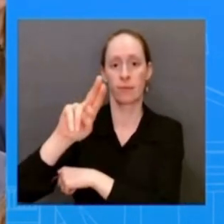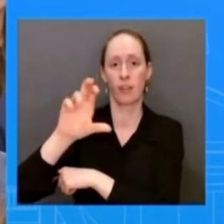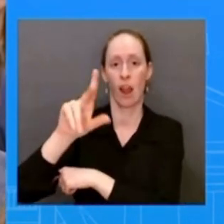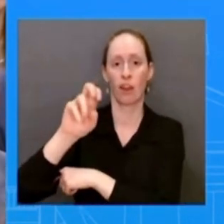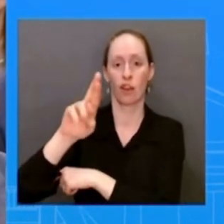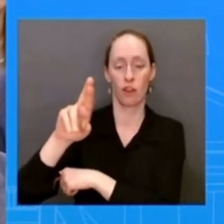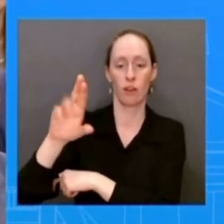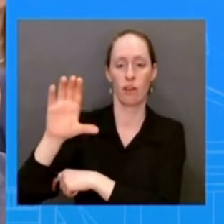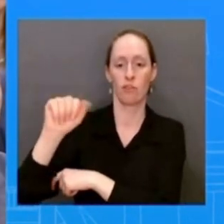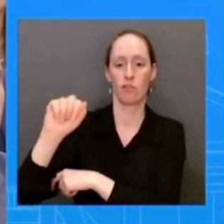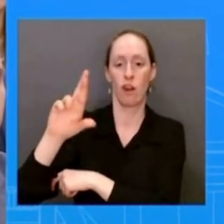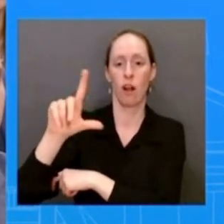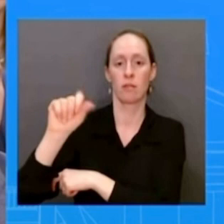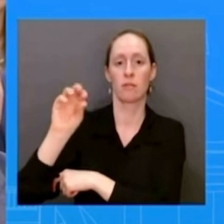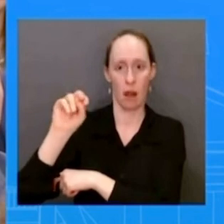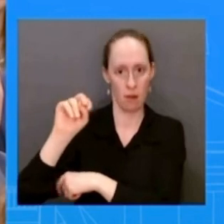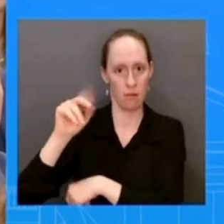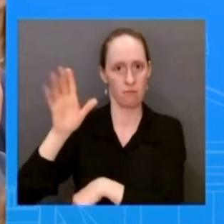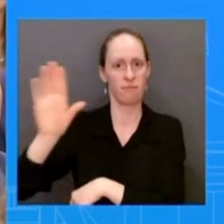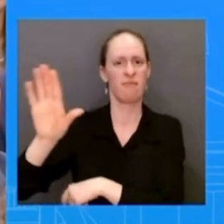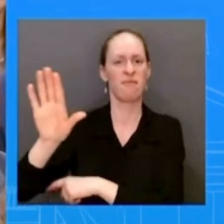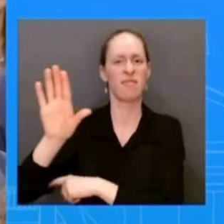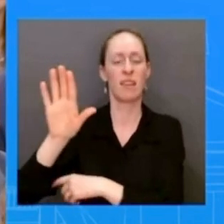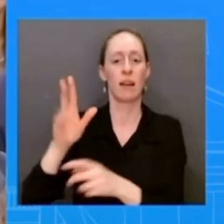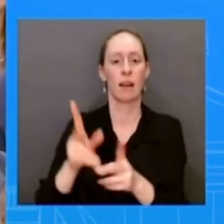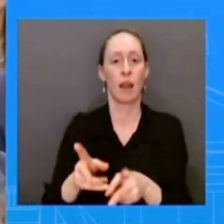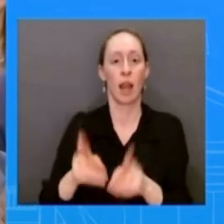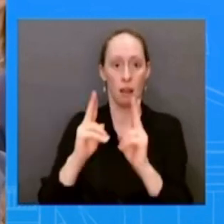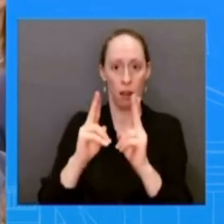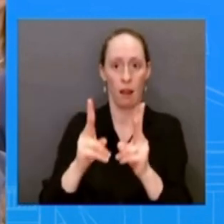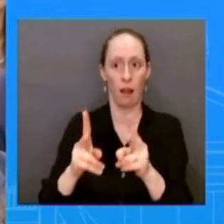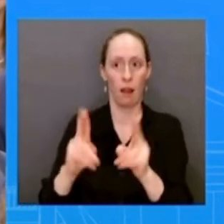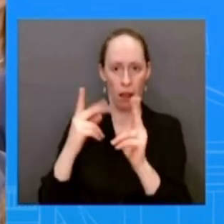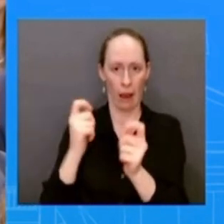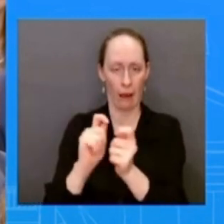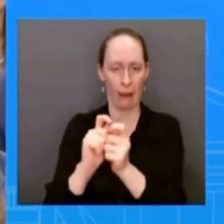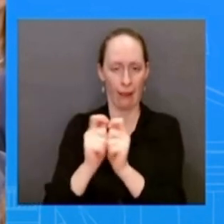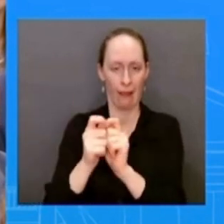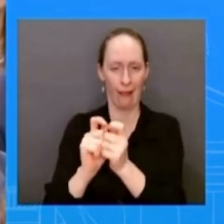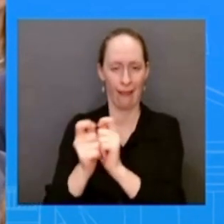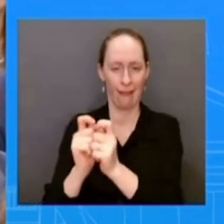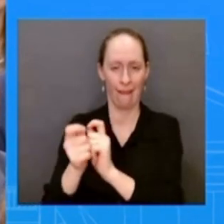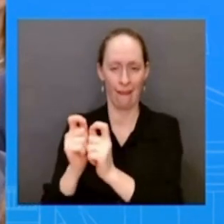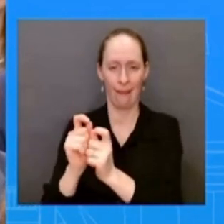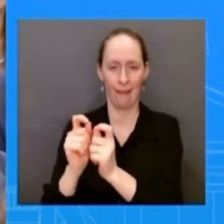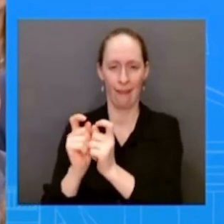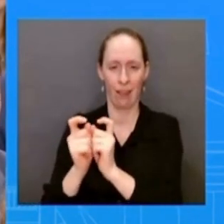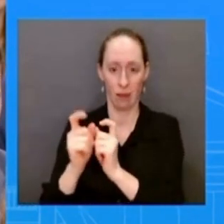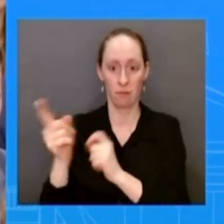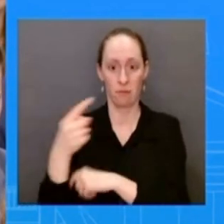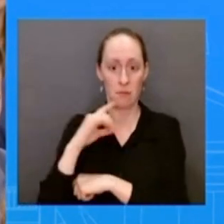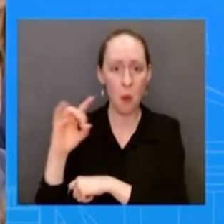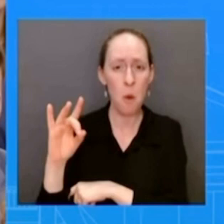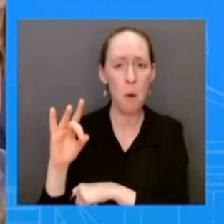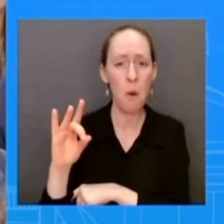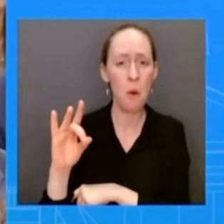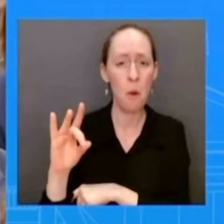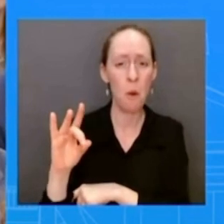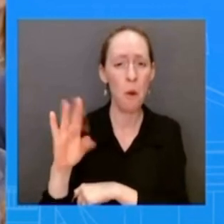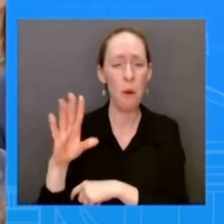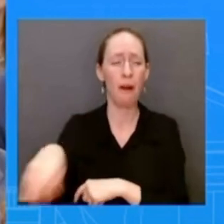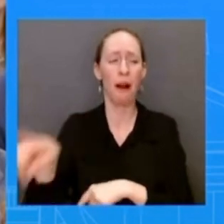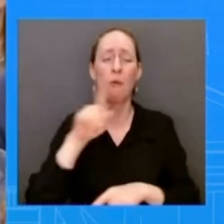orderly and meek and that they were tourists instead of insurrectionists what's your response to carlson and to speaker kevin